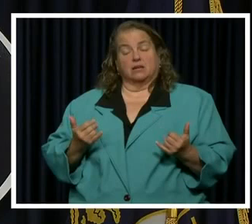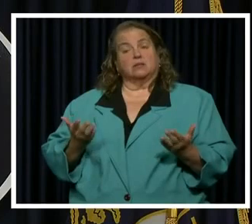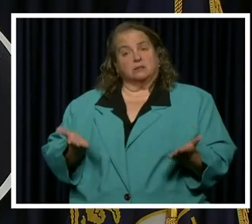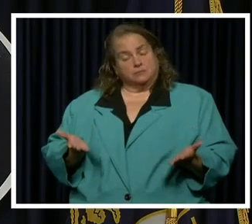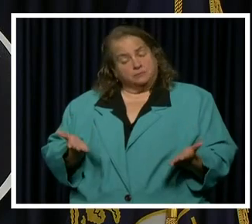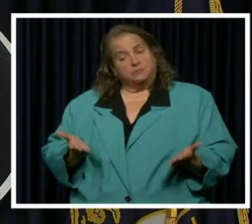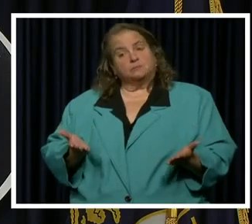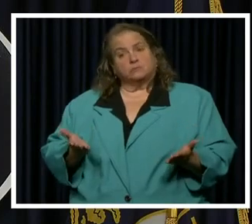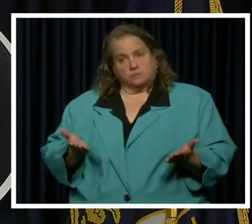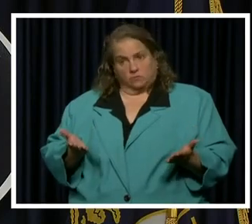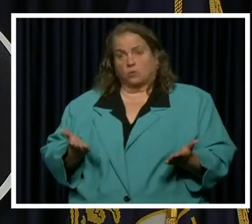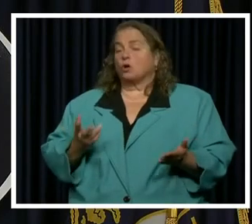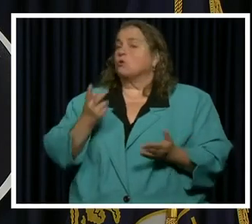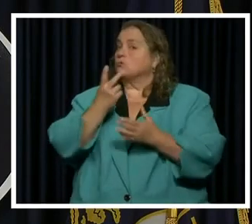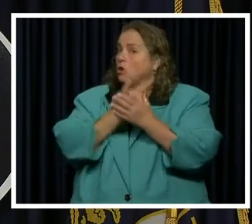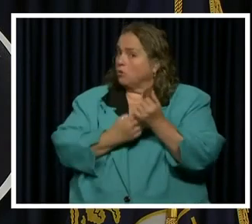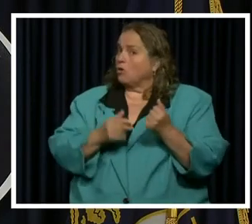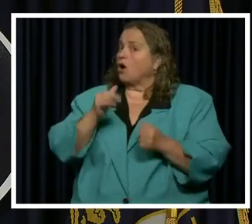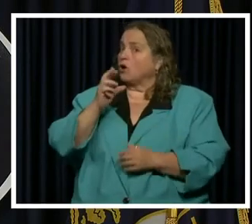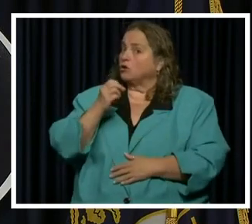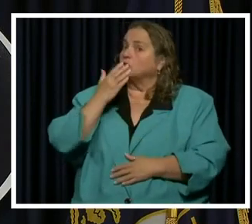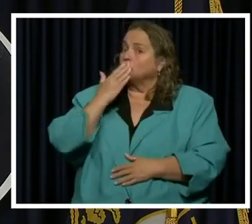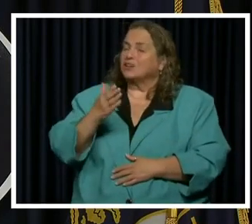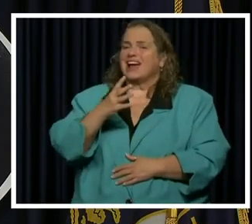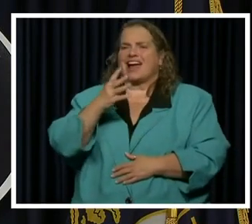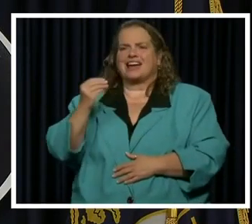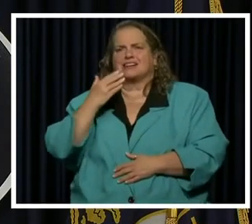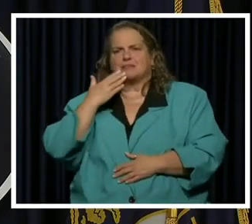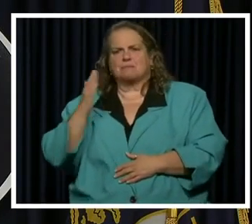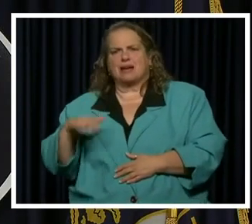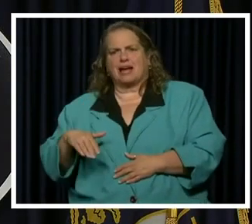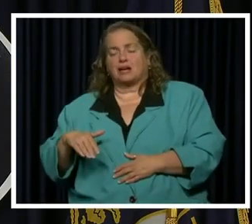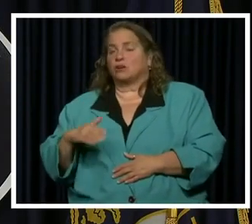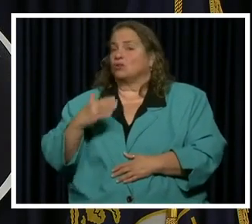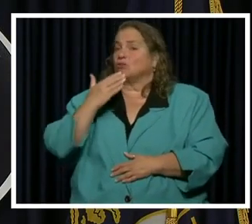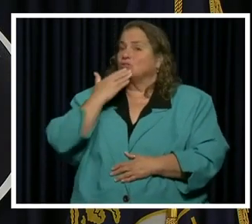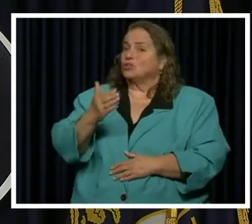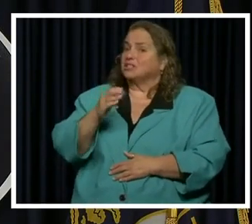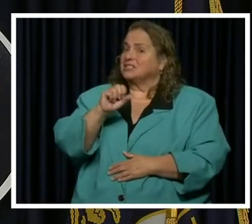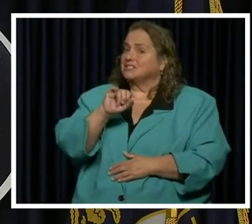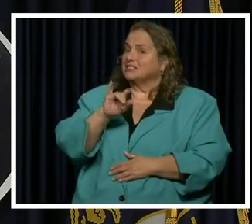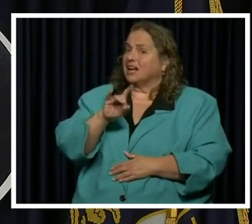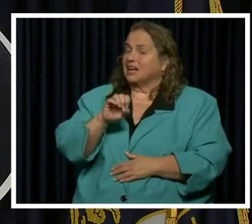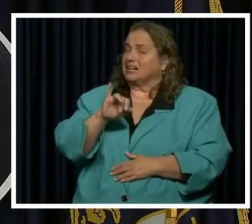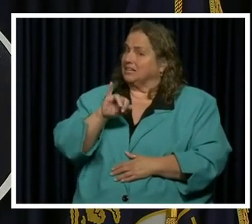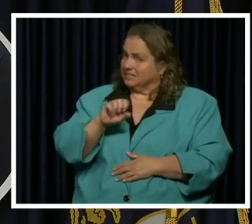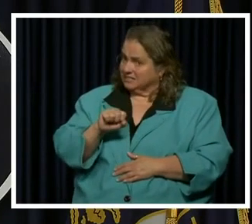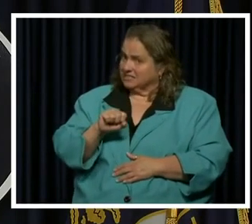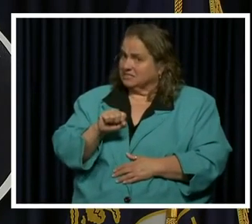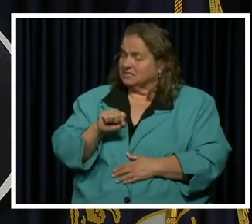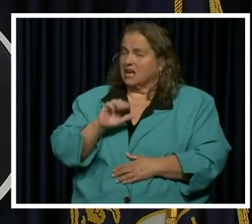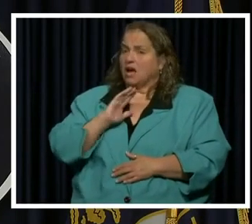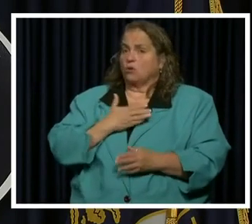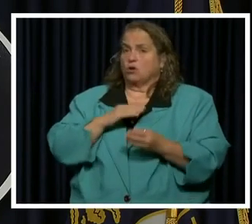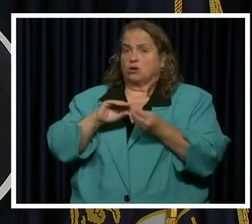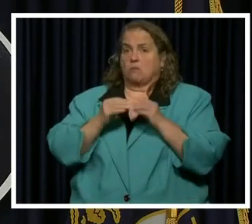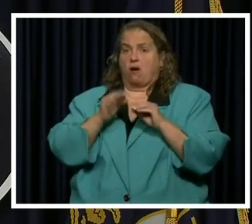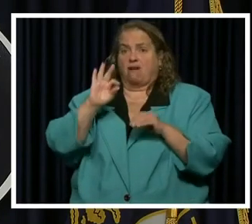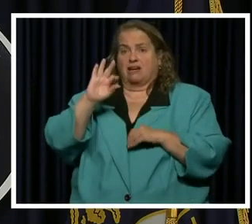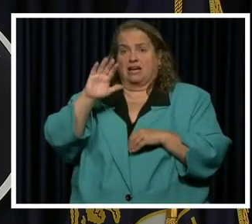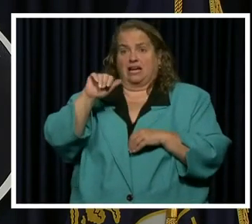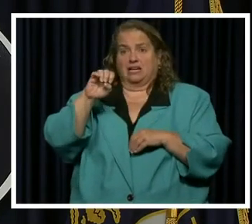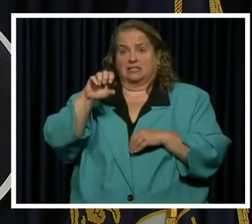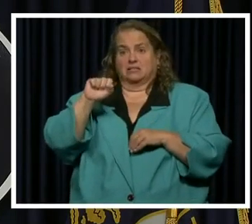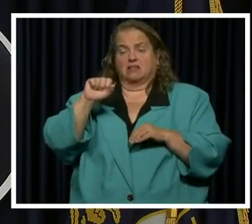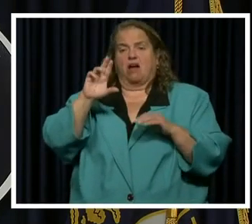are both good and and bad. Um, the good side is that our number of cases